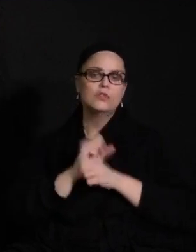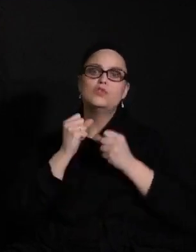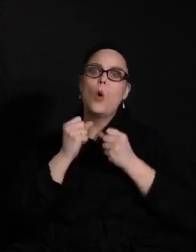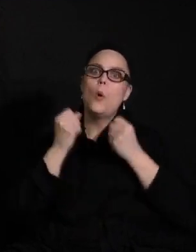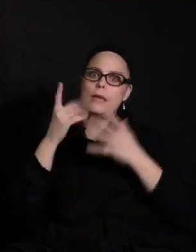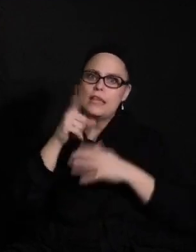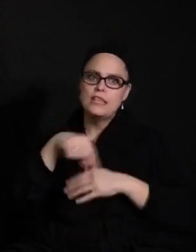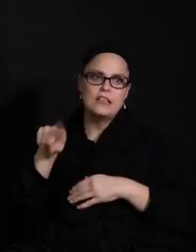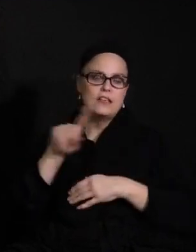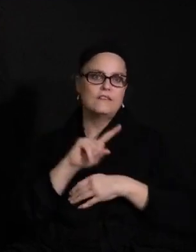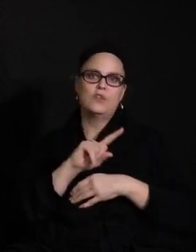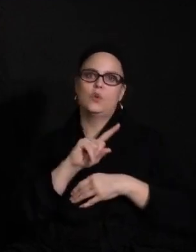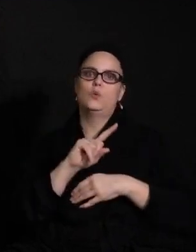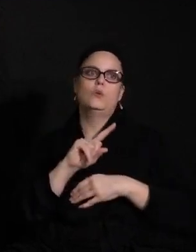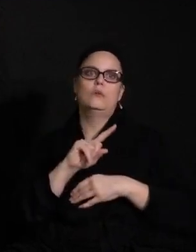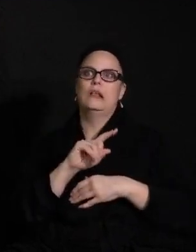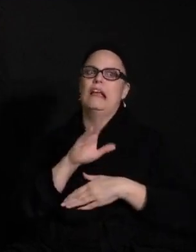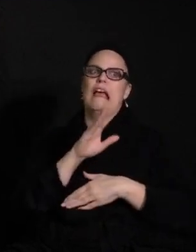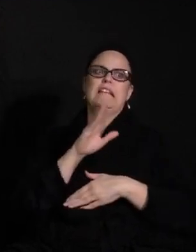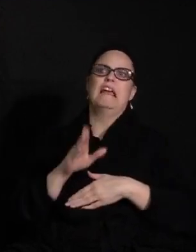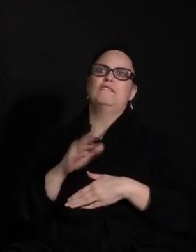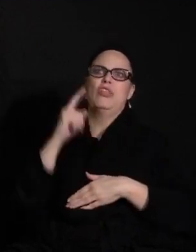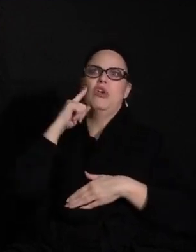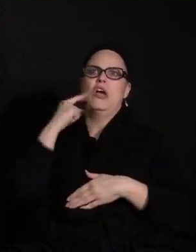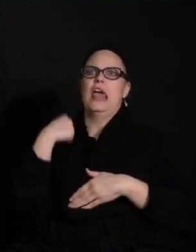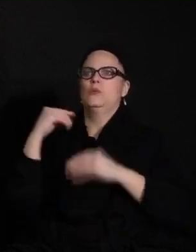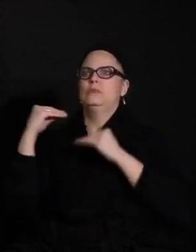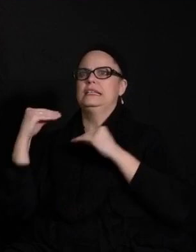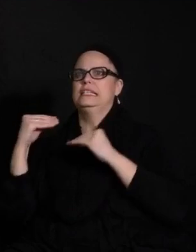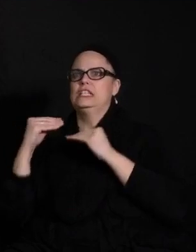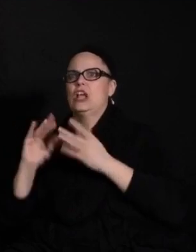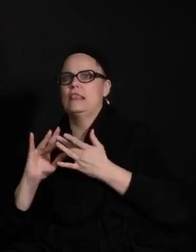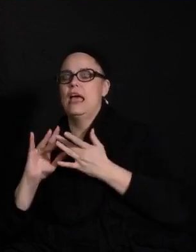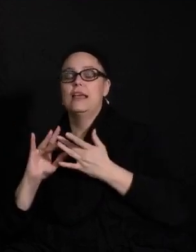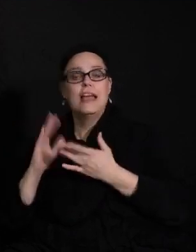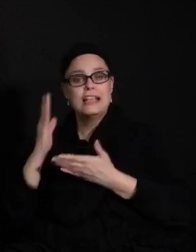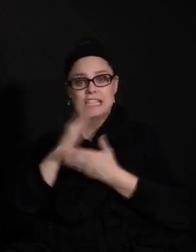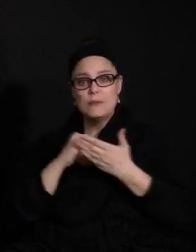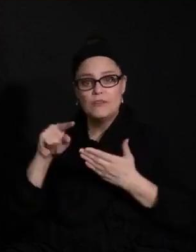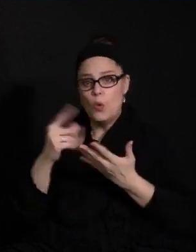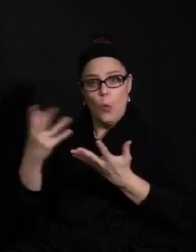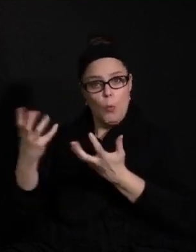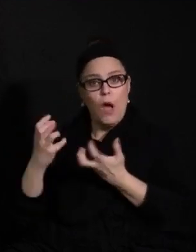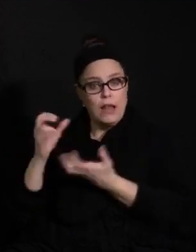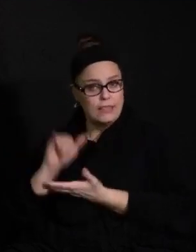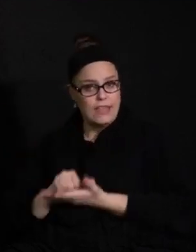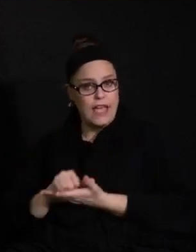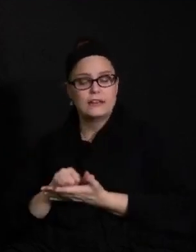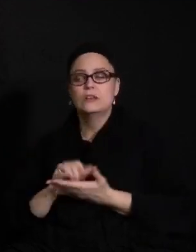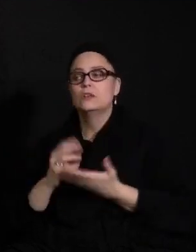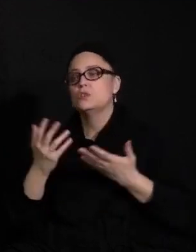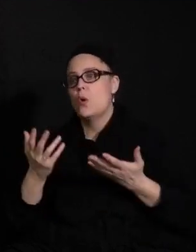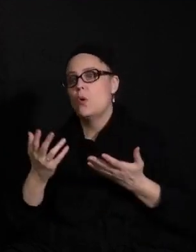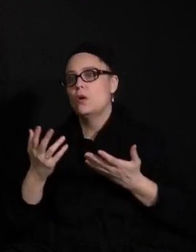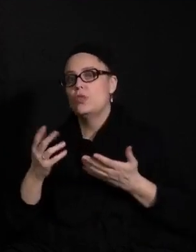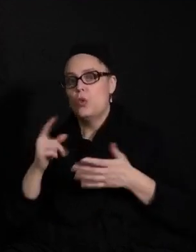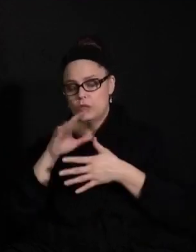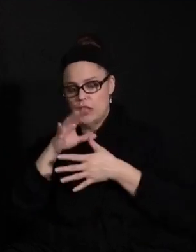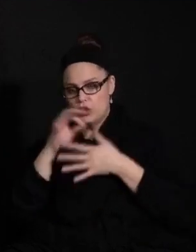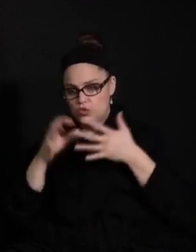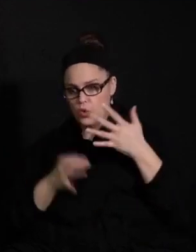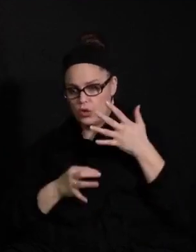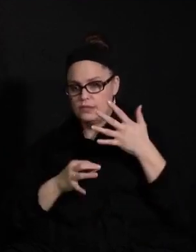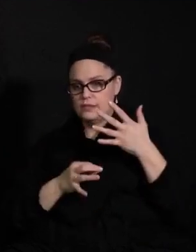Some of you have been waiting for opportunities to do it, perhaps. But those are our choices that we should have in our system and not be